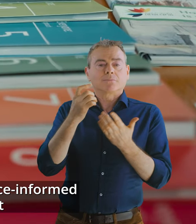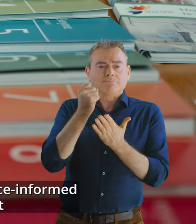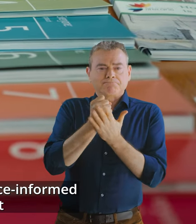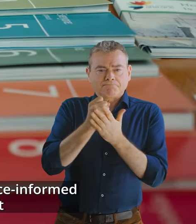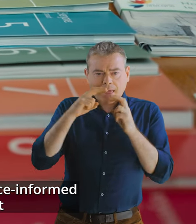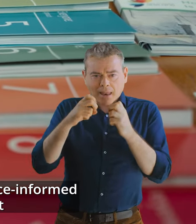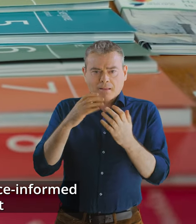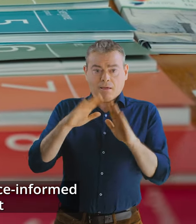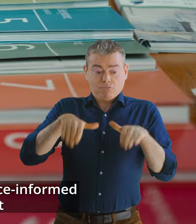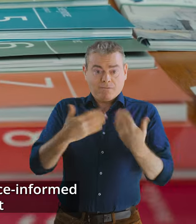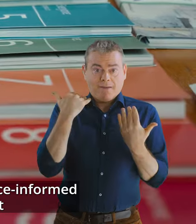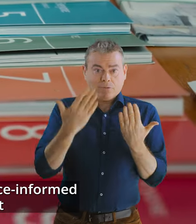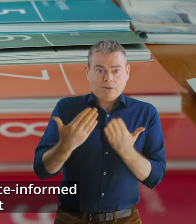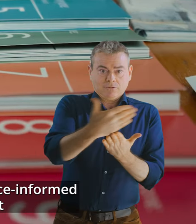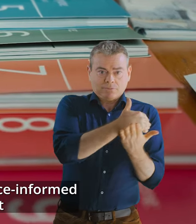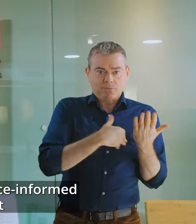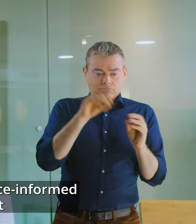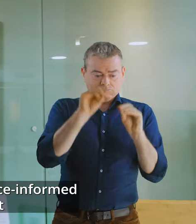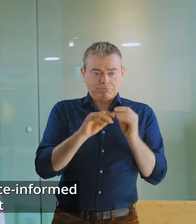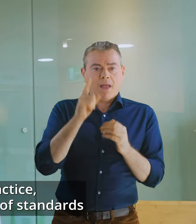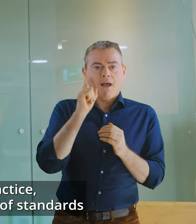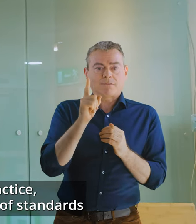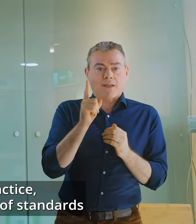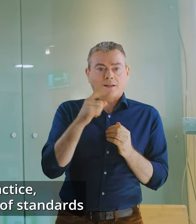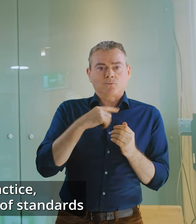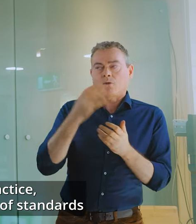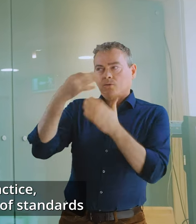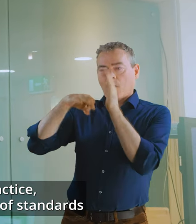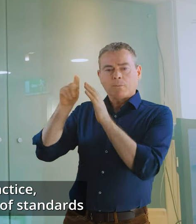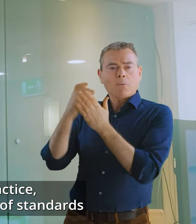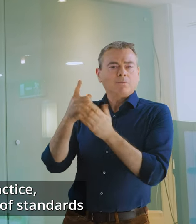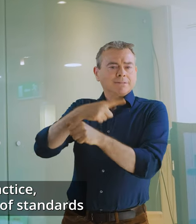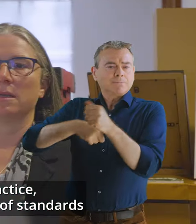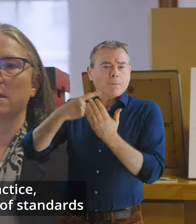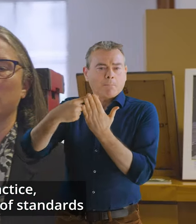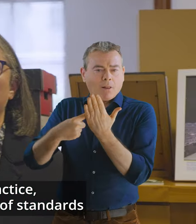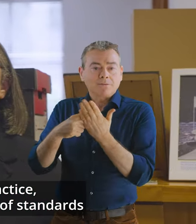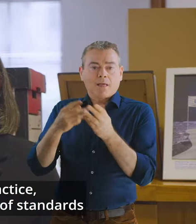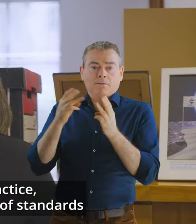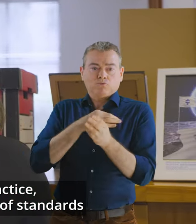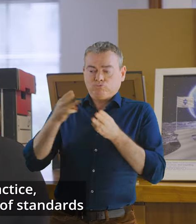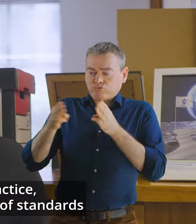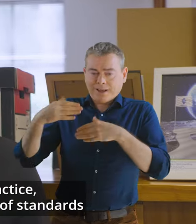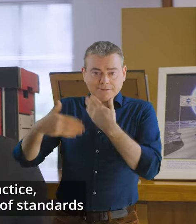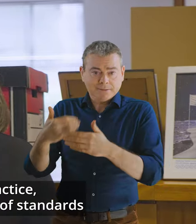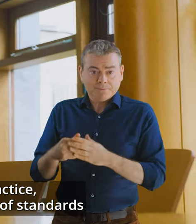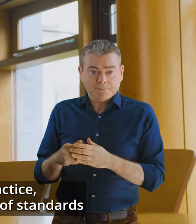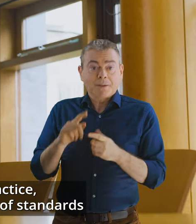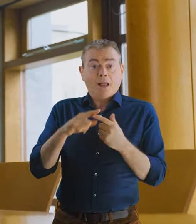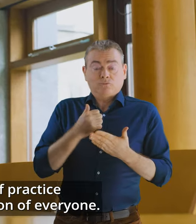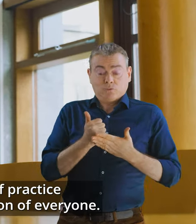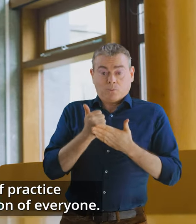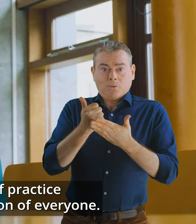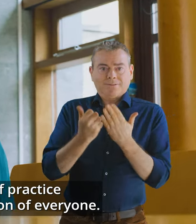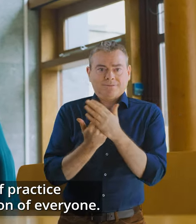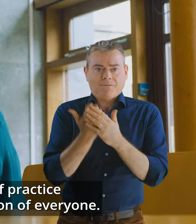and provision of evidence-informed advice to government on disability policy and practice and supporting the development of standards